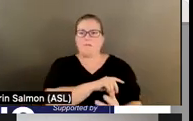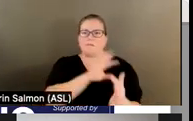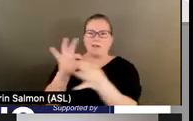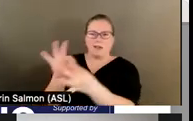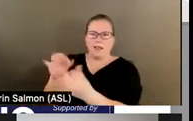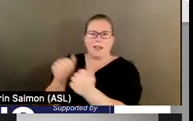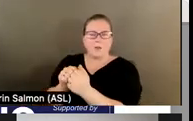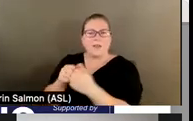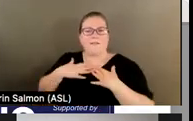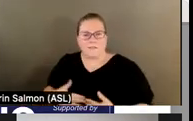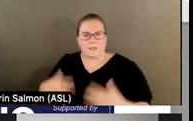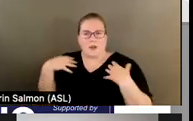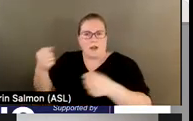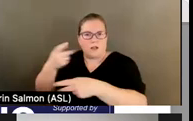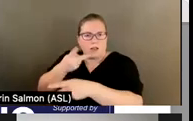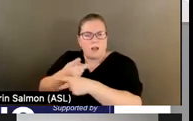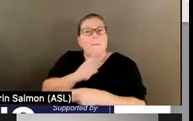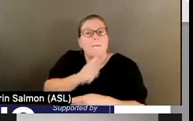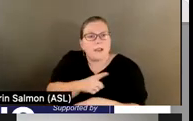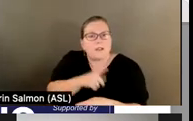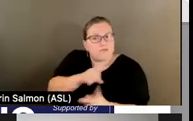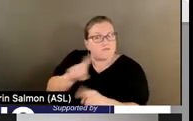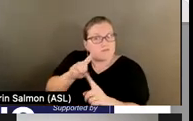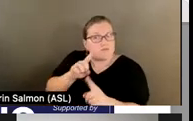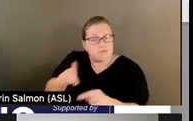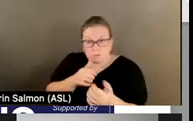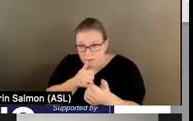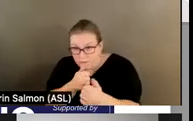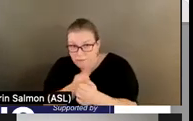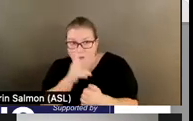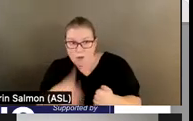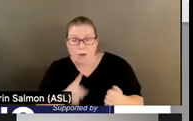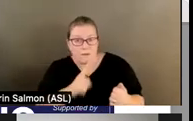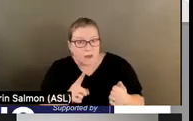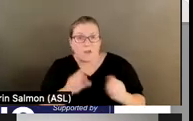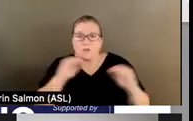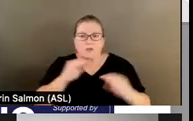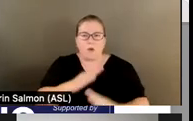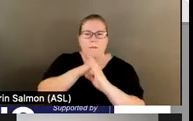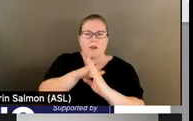up, and assist with any barriers to accessing that care. Next slide, please.